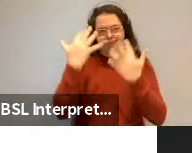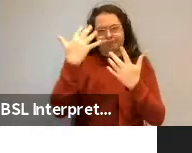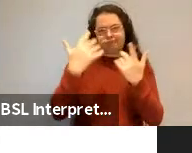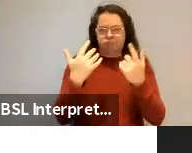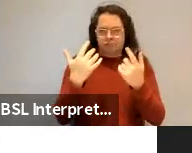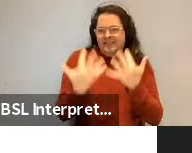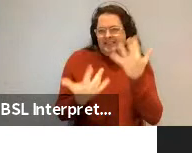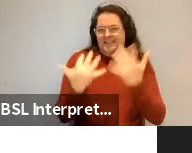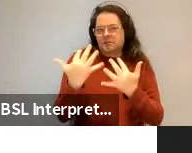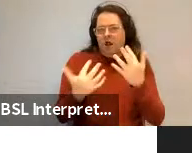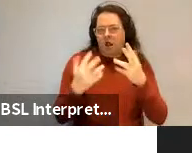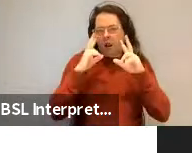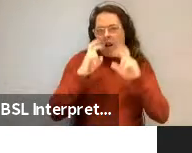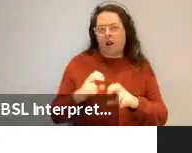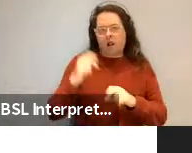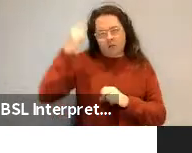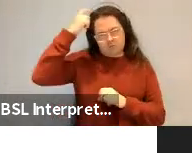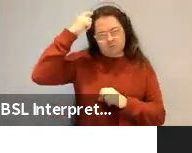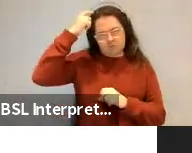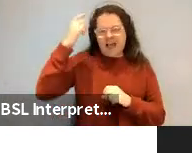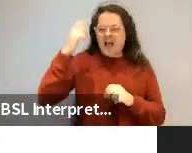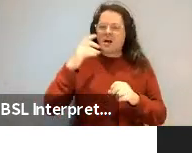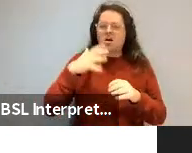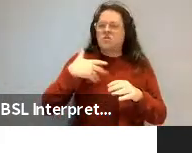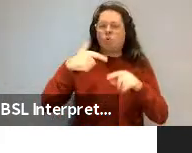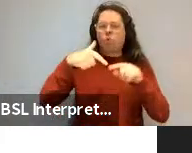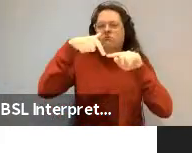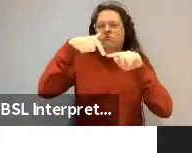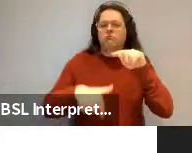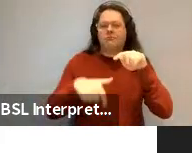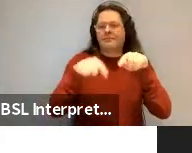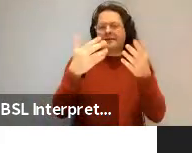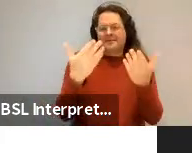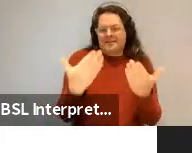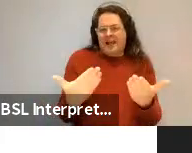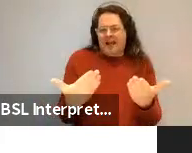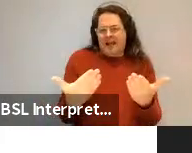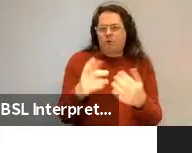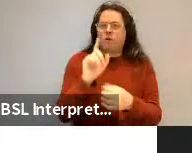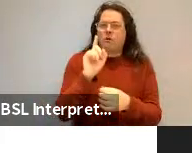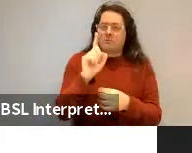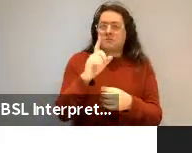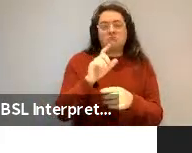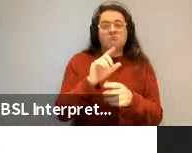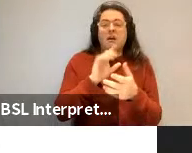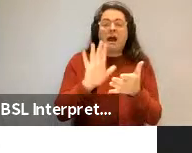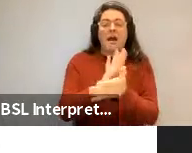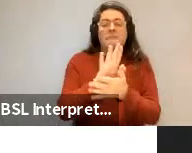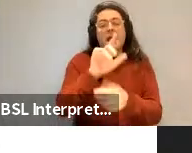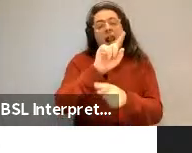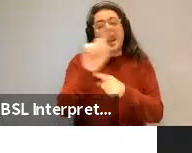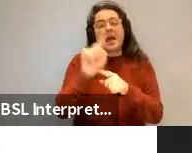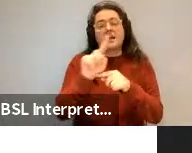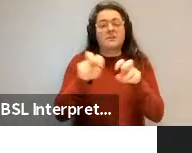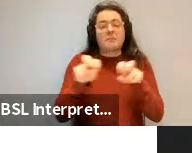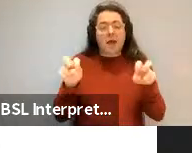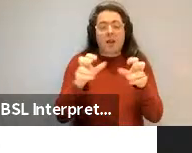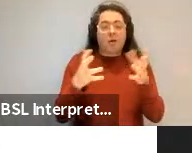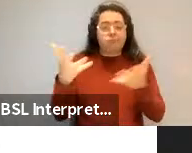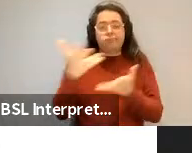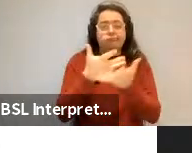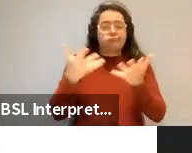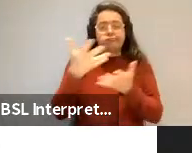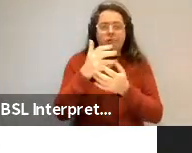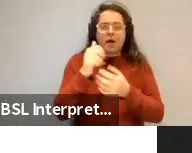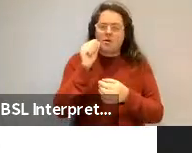So I'm not going to get into it here because it gets a little complicated, but I'm happy to discuss it. As